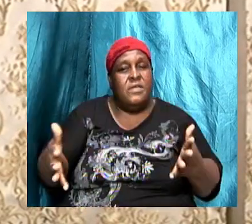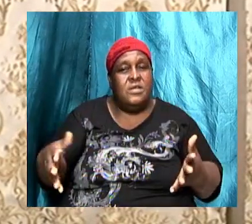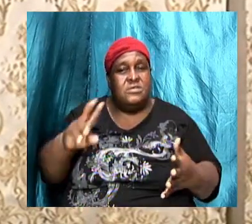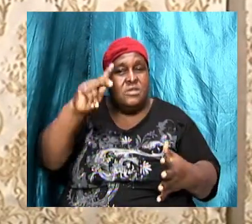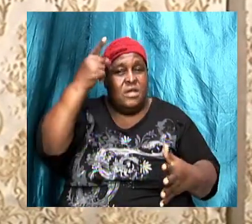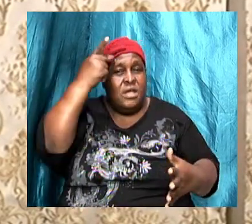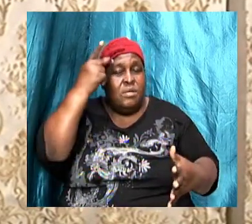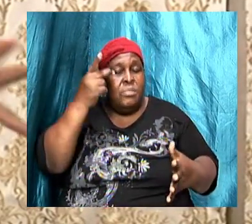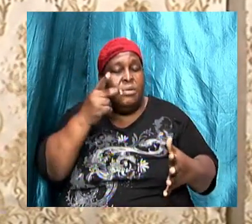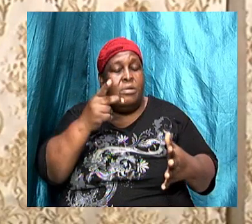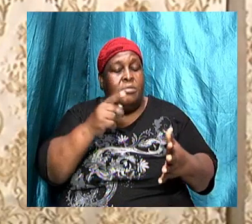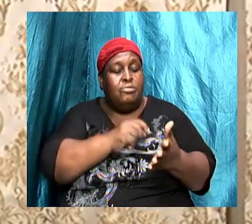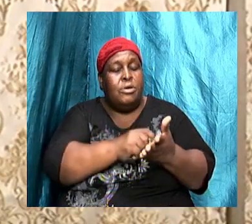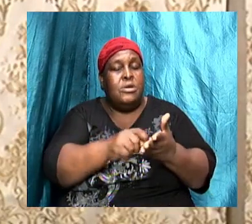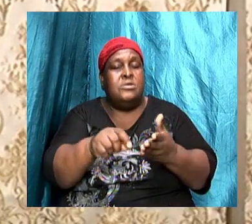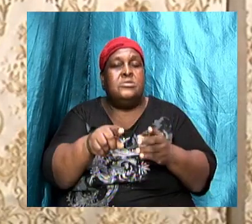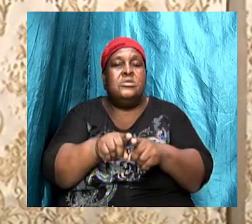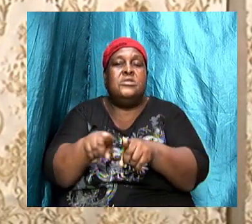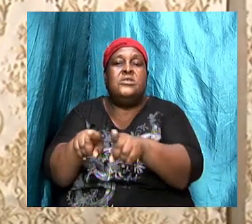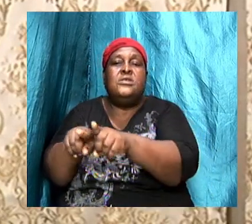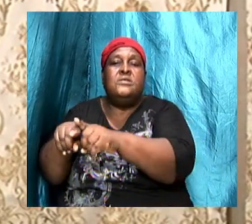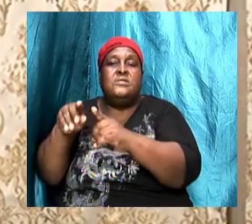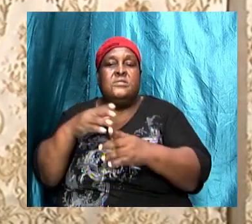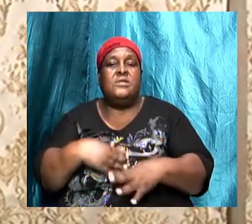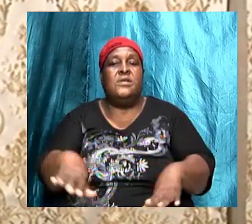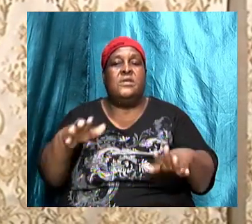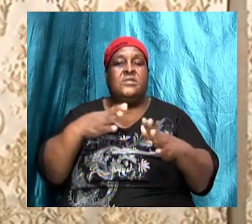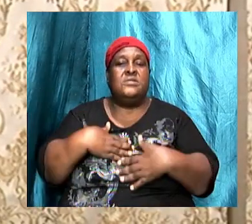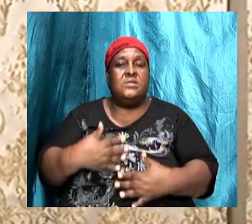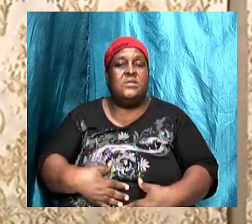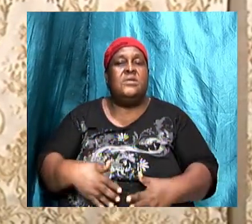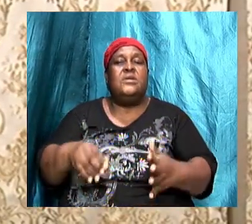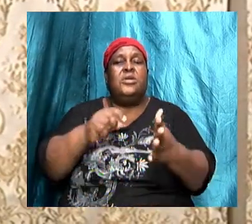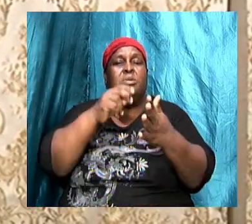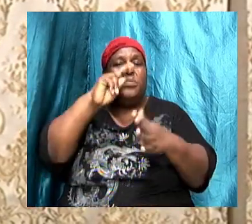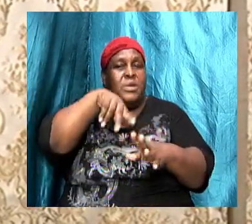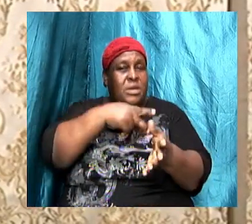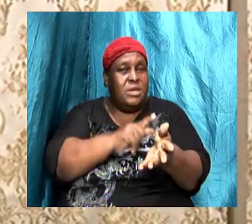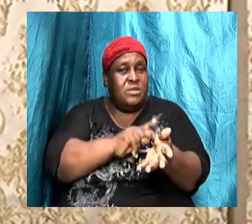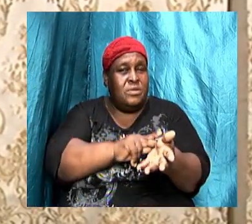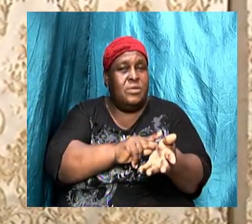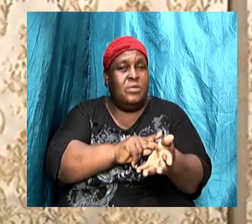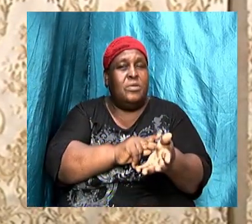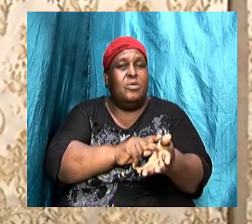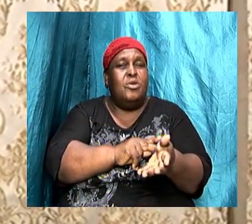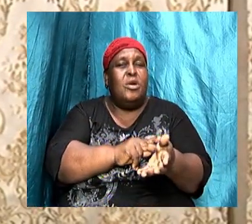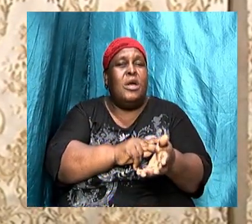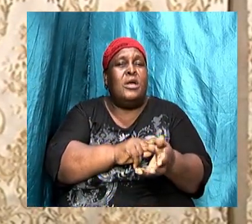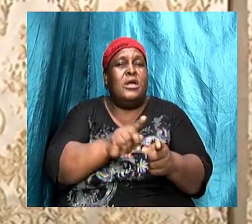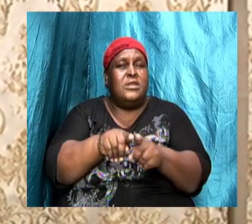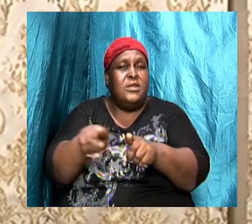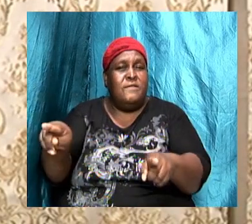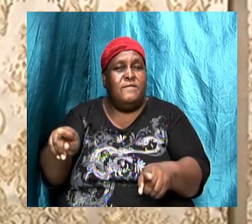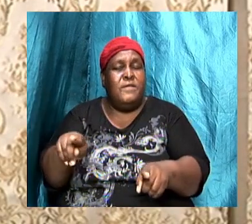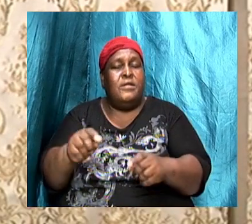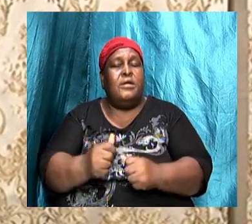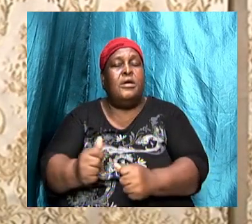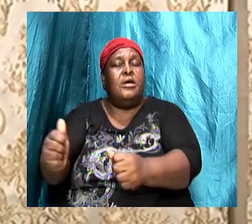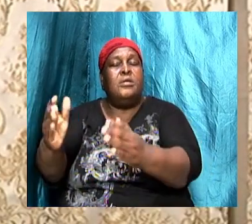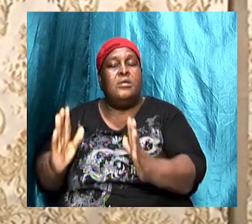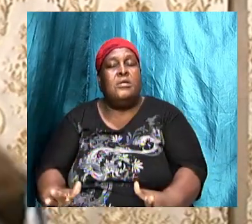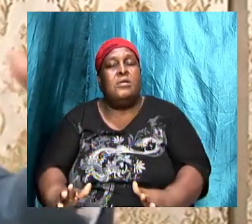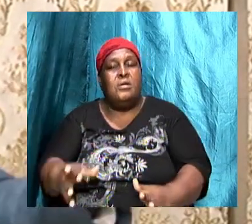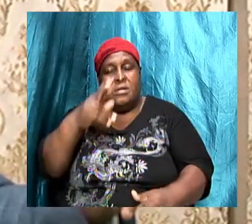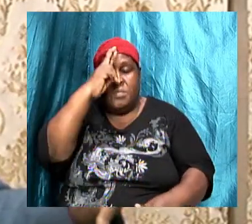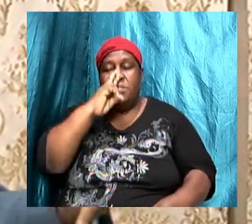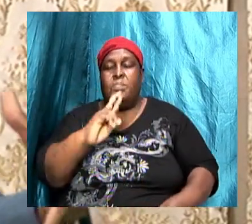bodies, Peter writing to the different assemblies, the different apostles writing, the apostle John writing the book of